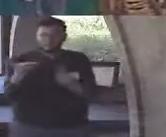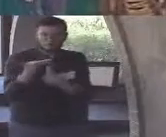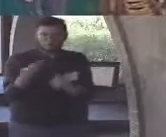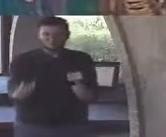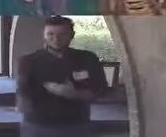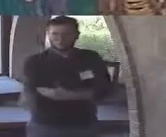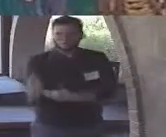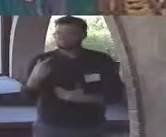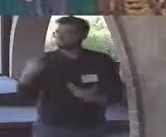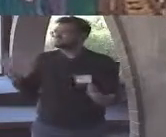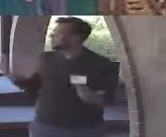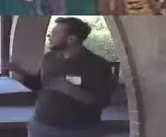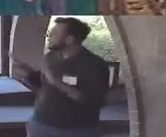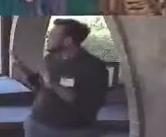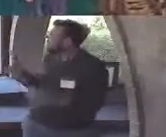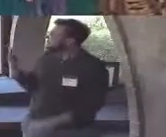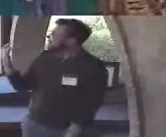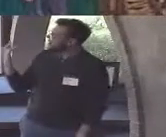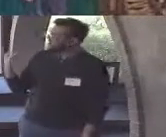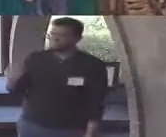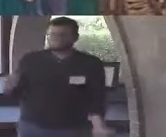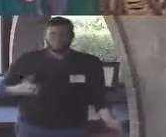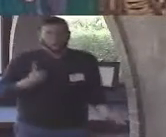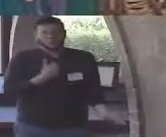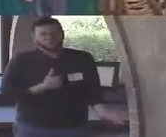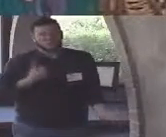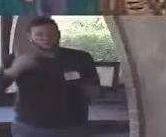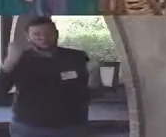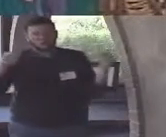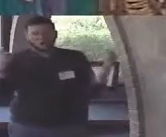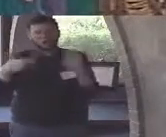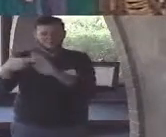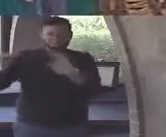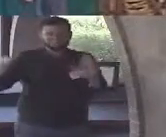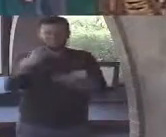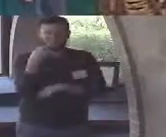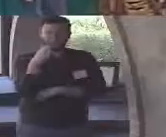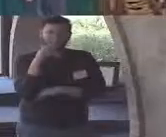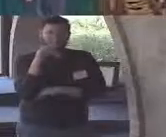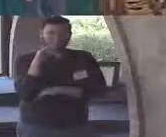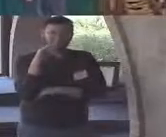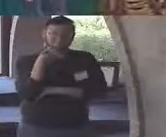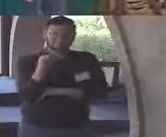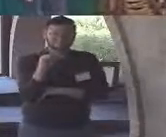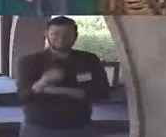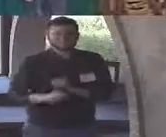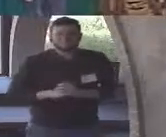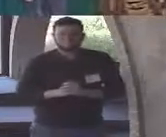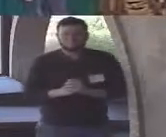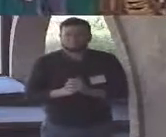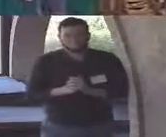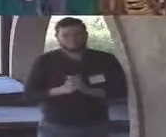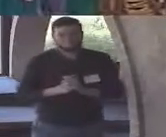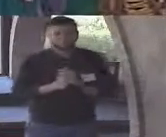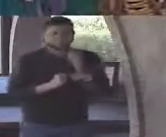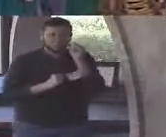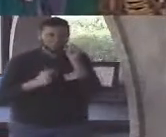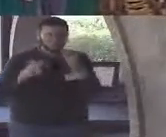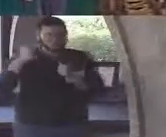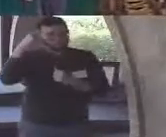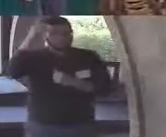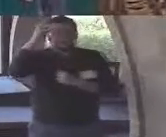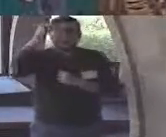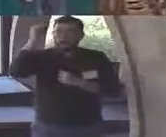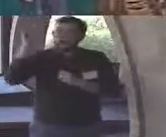forgot you're all heretics so then so then I thought well maybe the